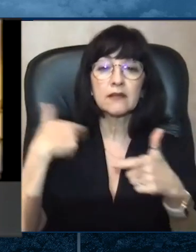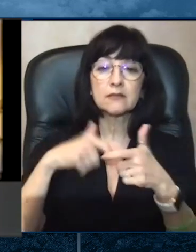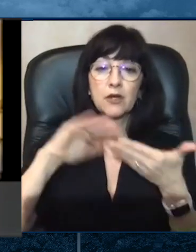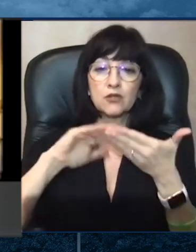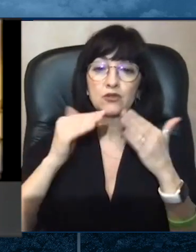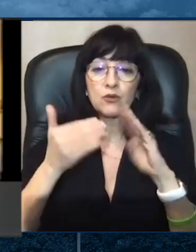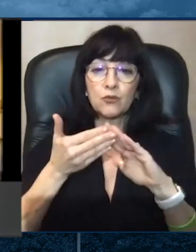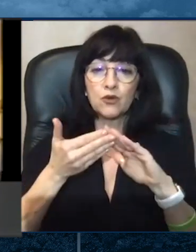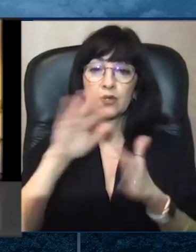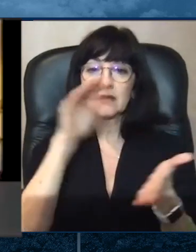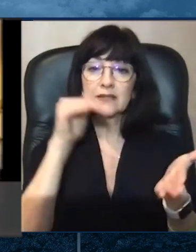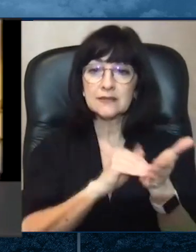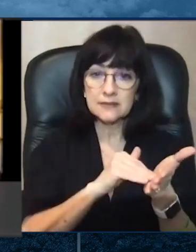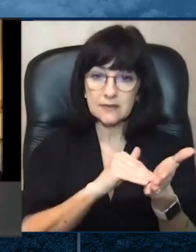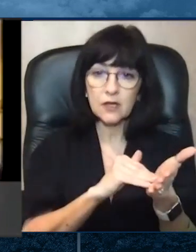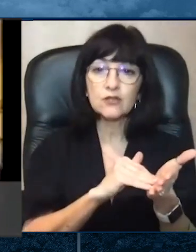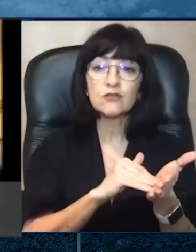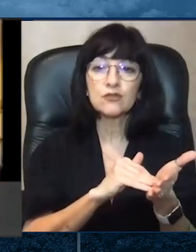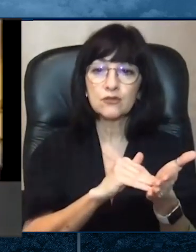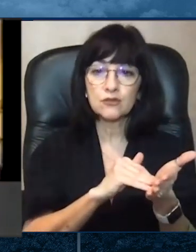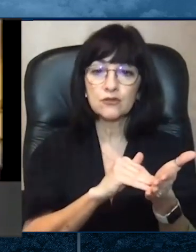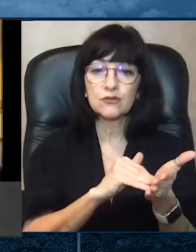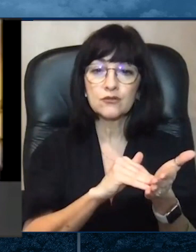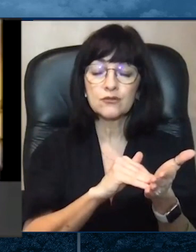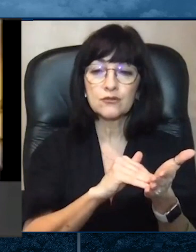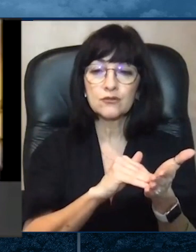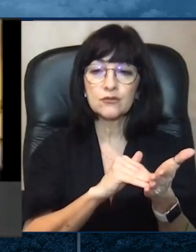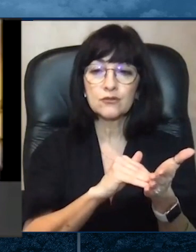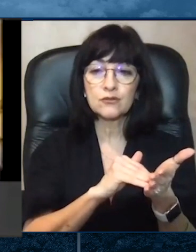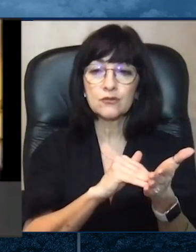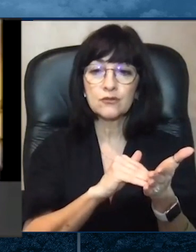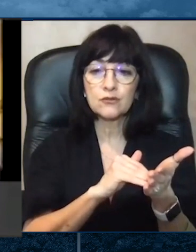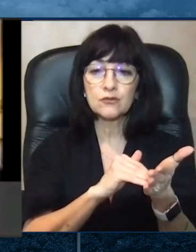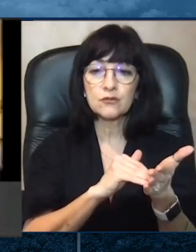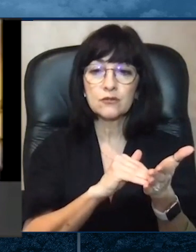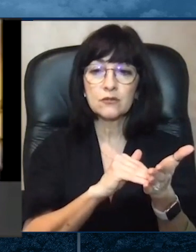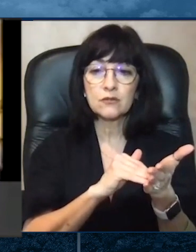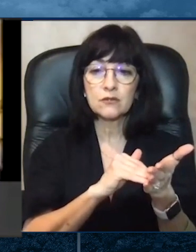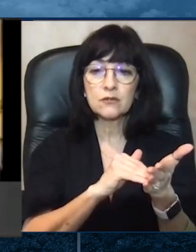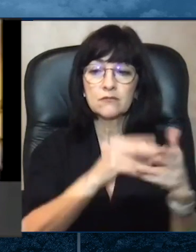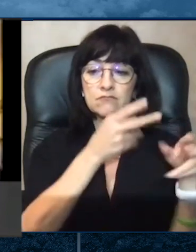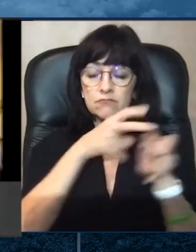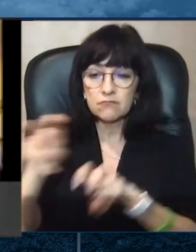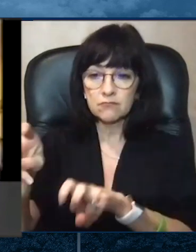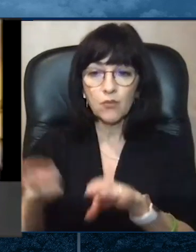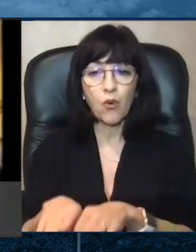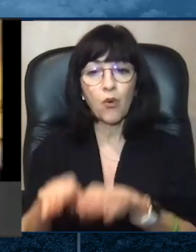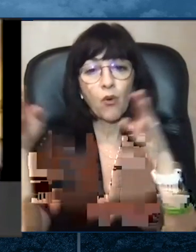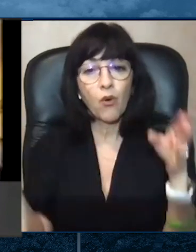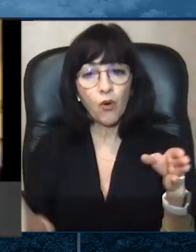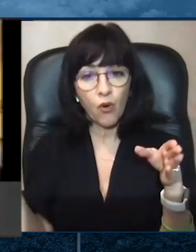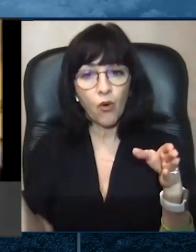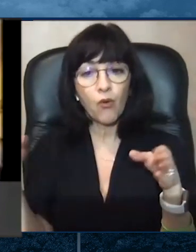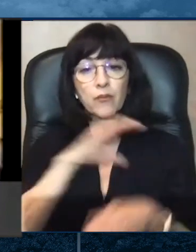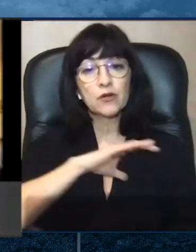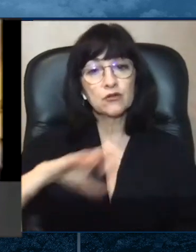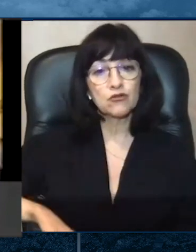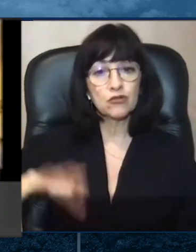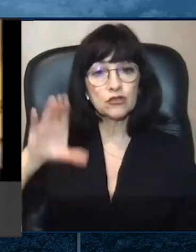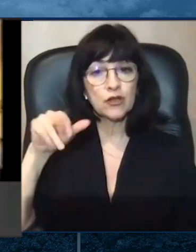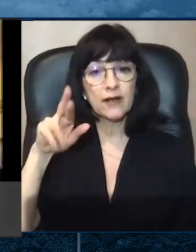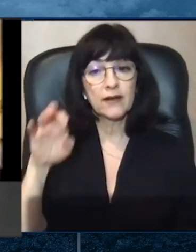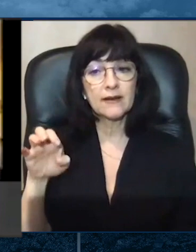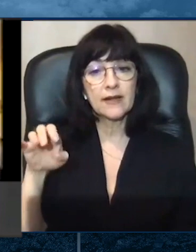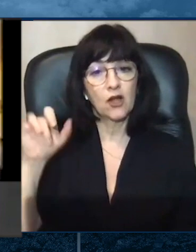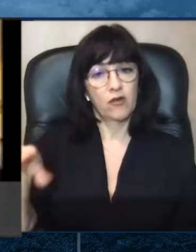el centro latino americano. Mantengan un consejo a nuestra comunidad. Mantengan su